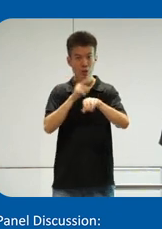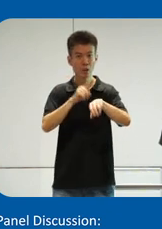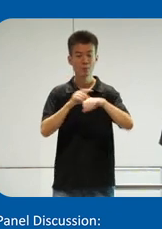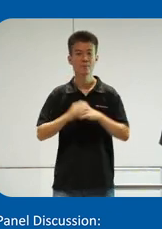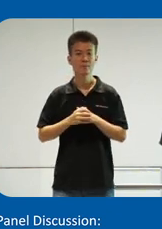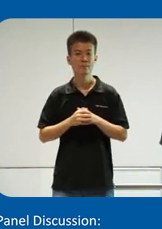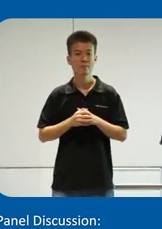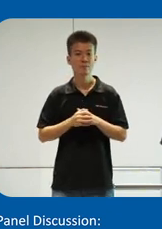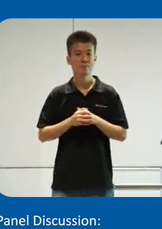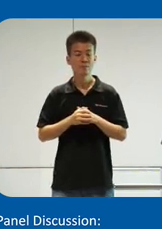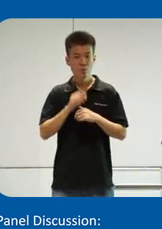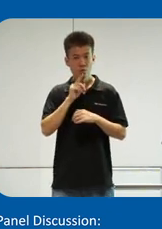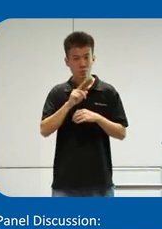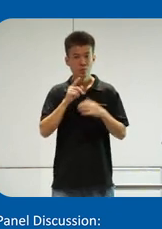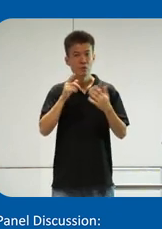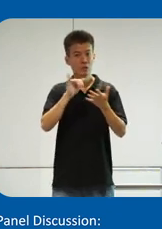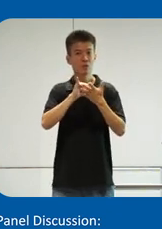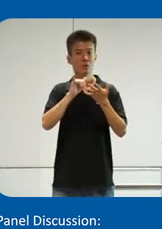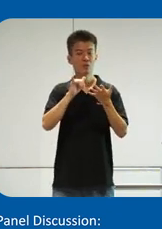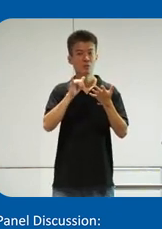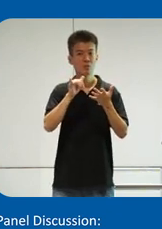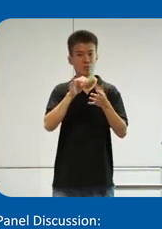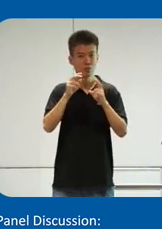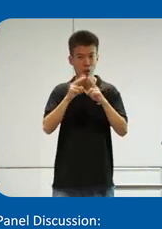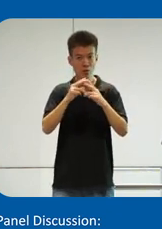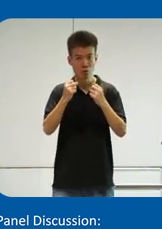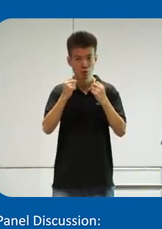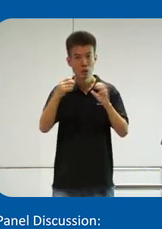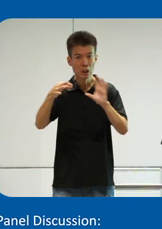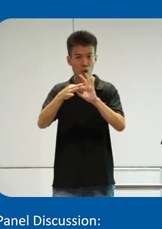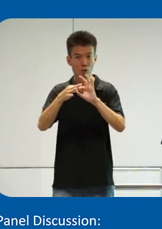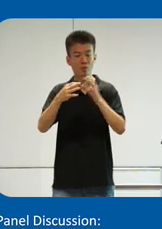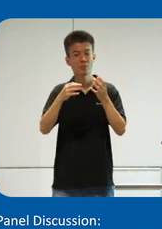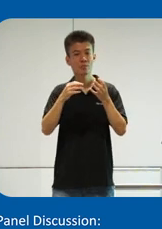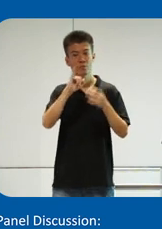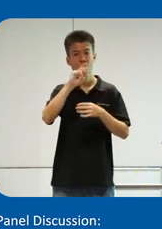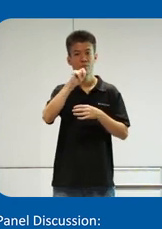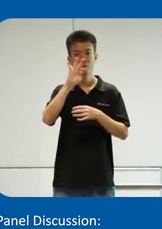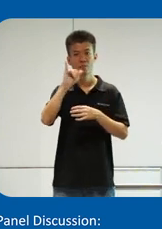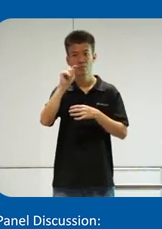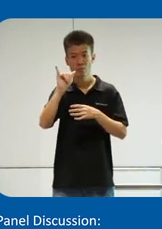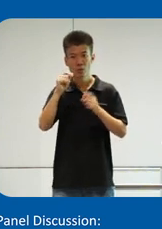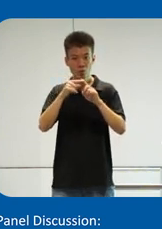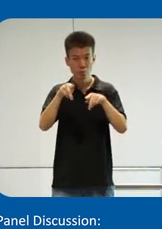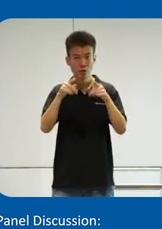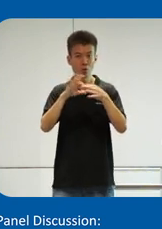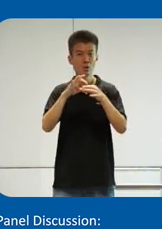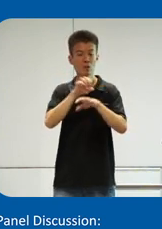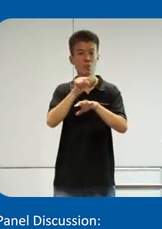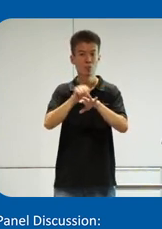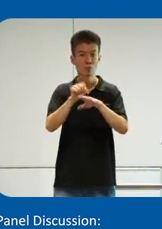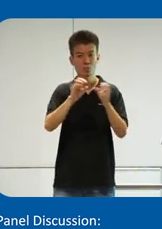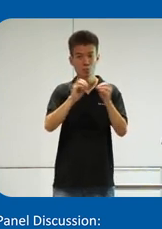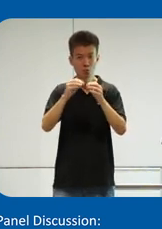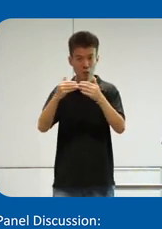All right. And really, it engenders that very strong connection and affinity to the people in Singapore. Now, moving